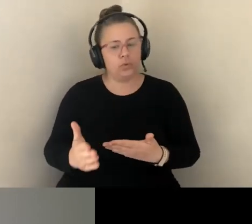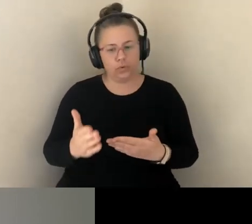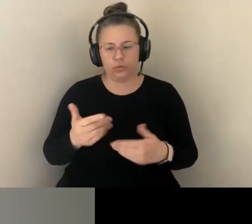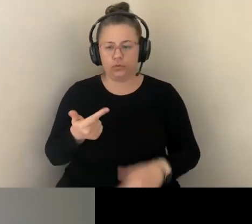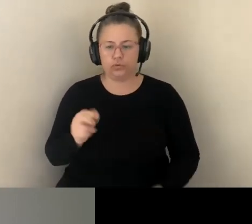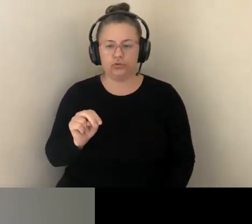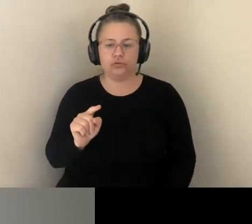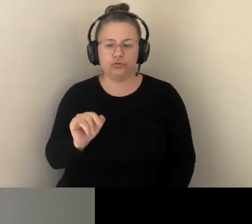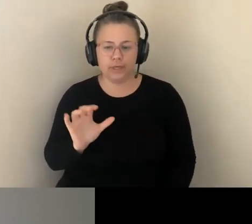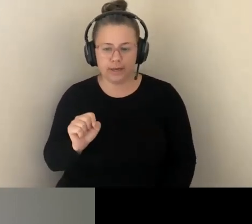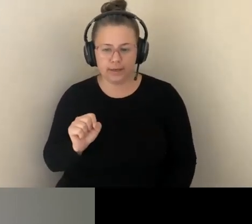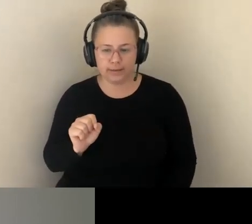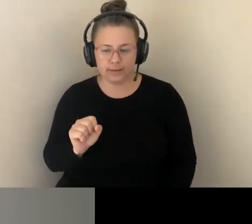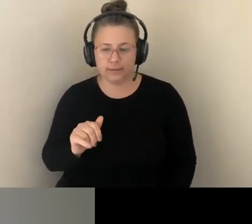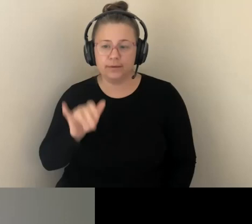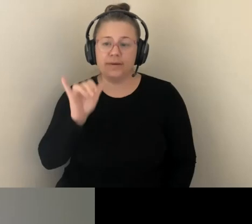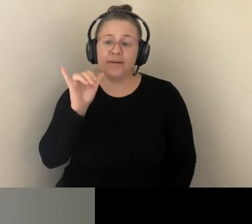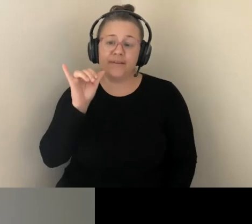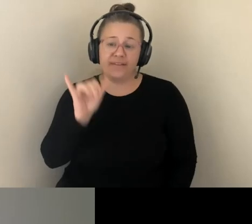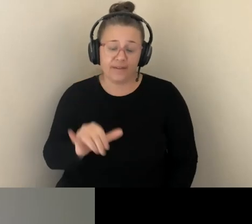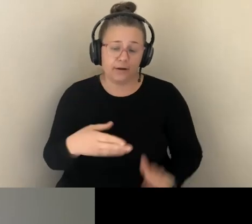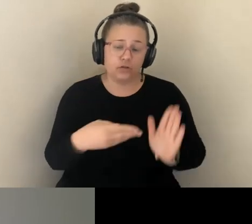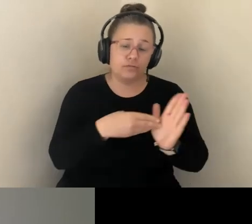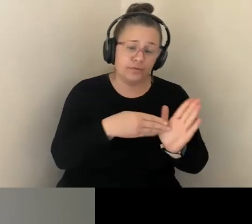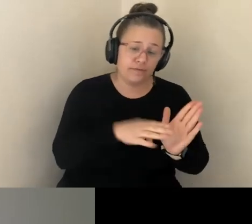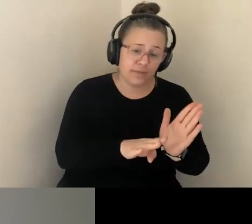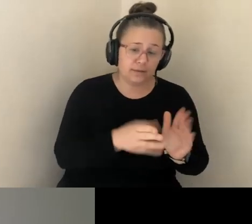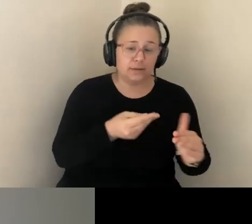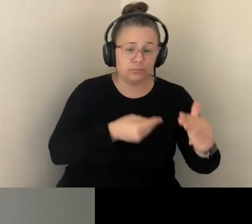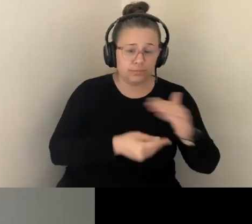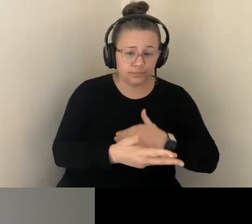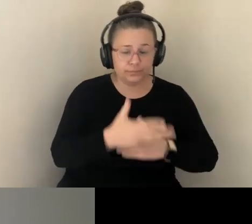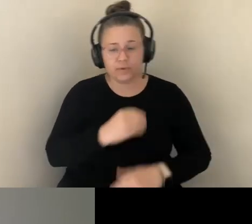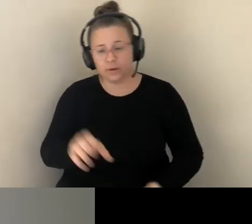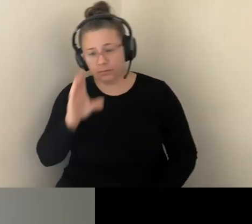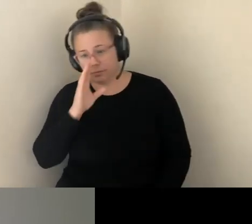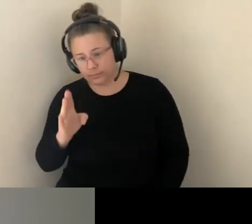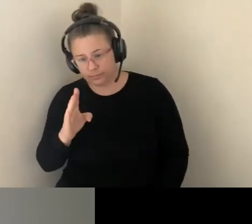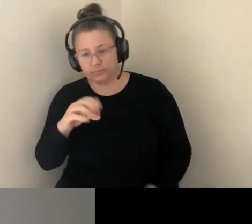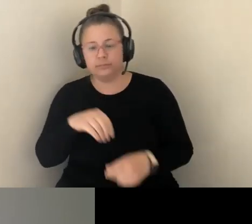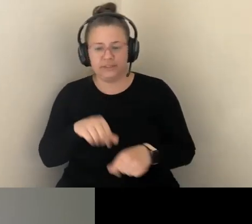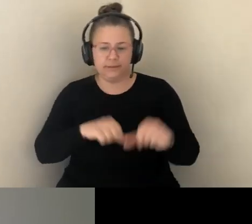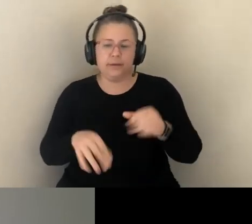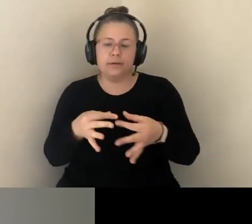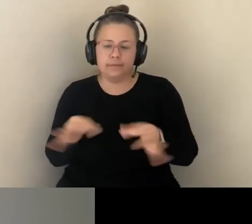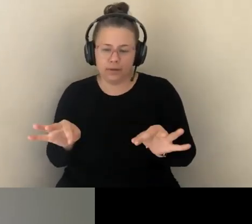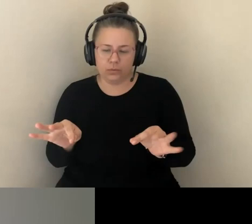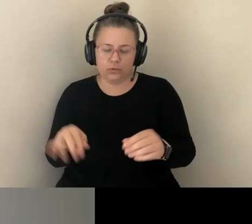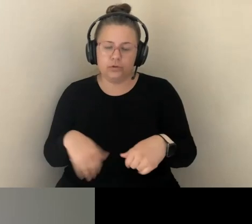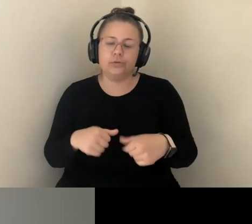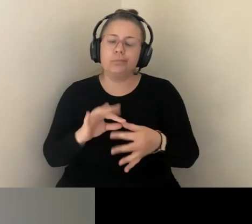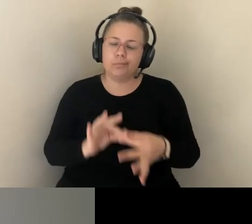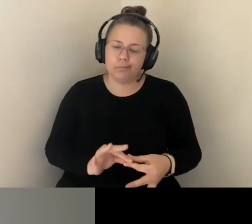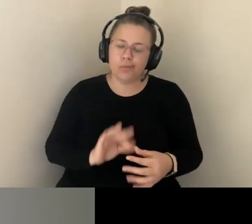SO SUBTLY REFLECTED IN SCIENTIFIC LANGUAGE, BOTH IN POLICIES AND IN RESEARCH. IT IS, AFTER ALL,